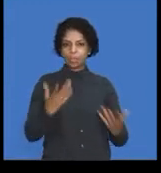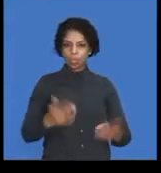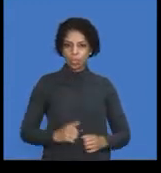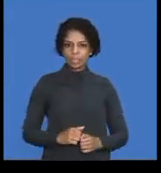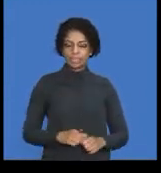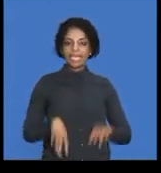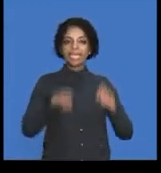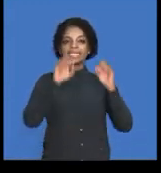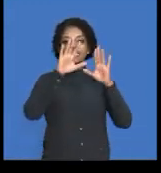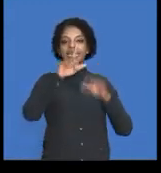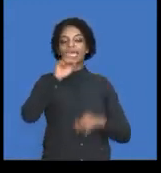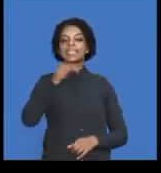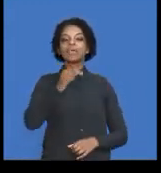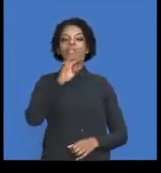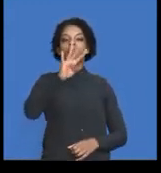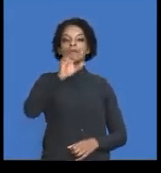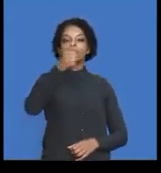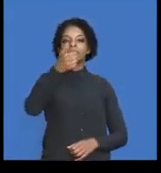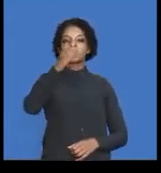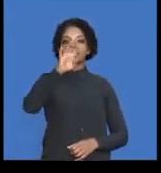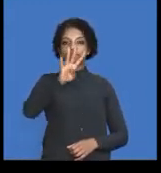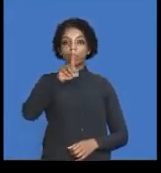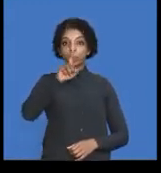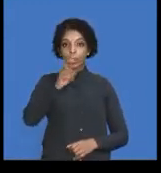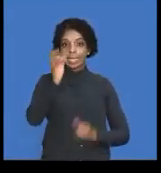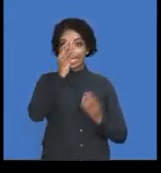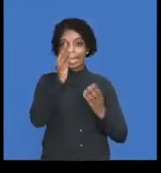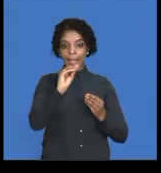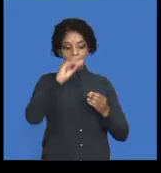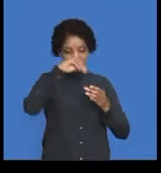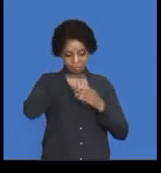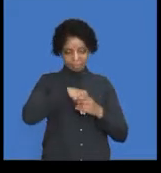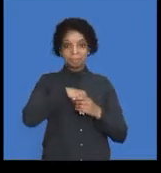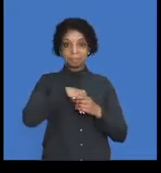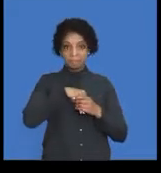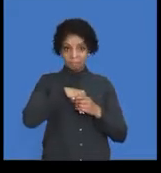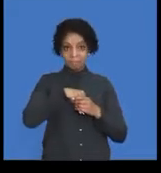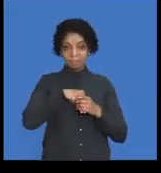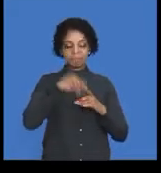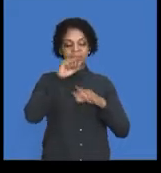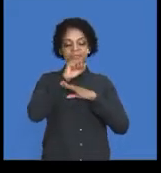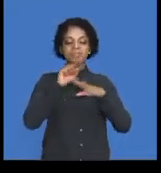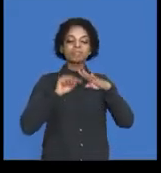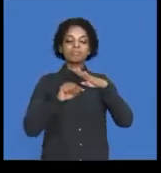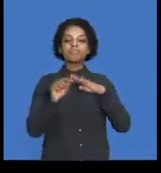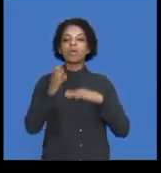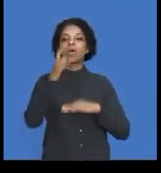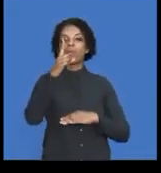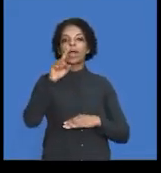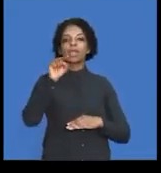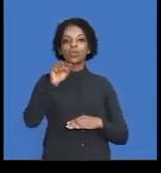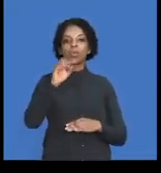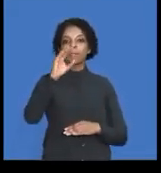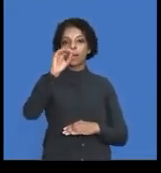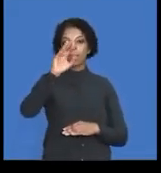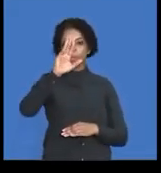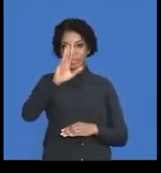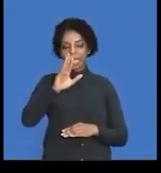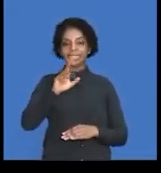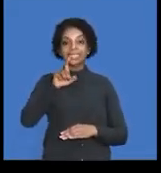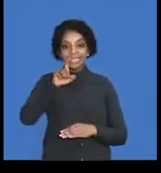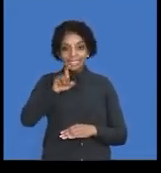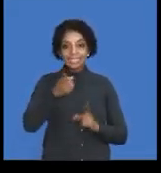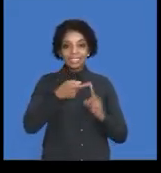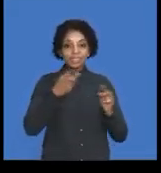,464 is the figure which includes it divided by 1,09. Where are we getting the 1,09